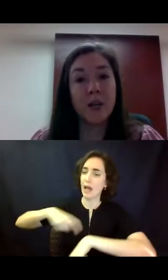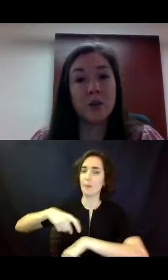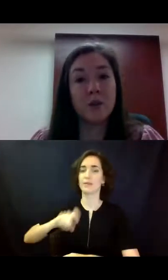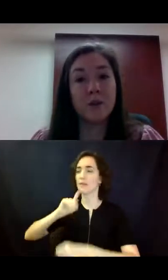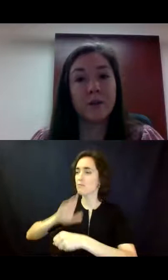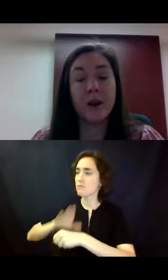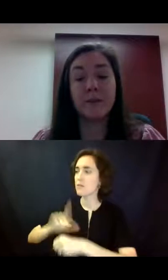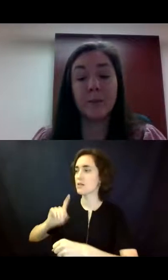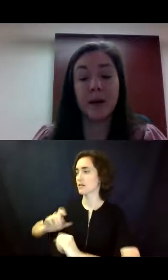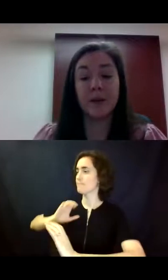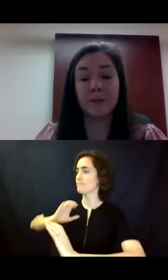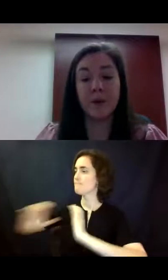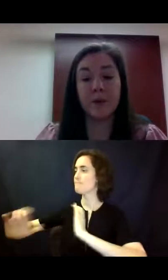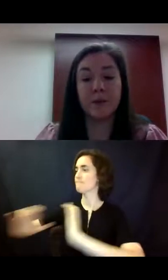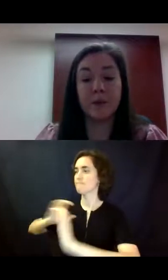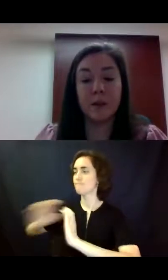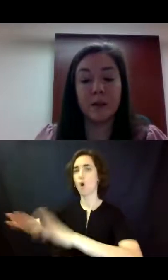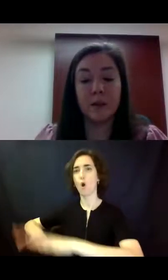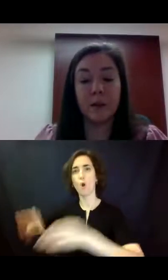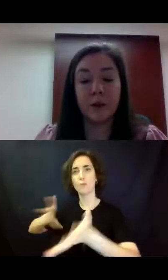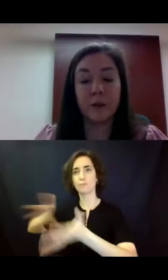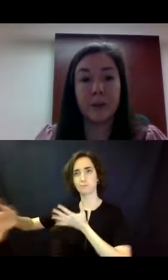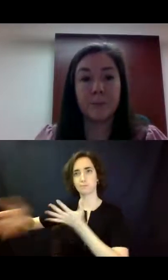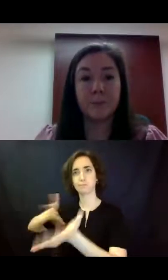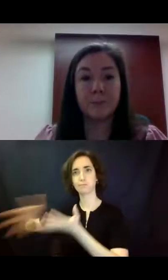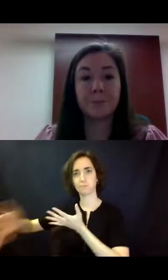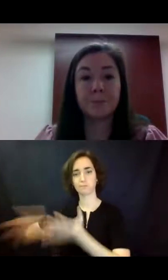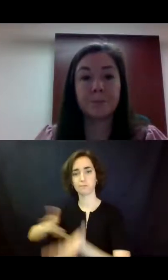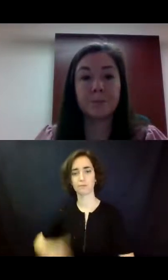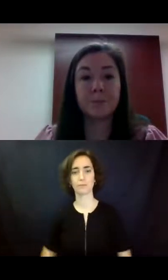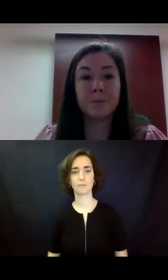communication for everybody involved in the agreement.